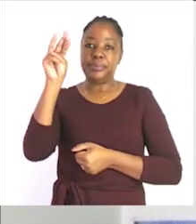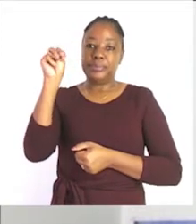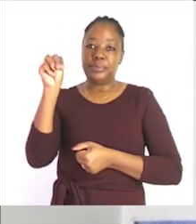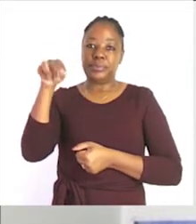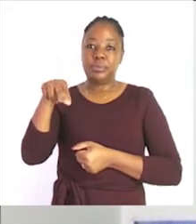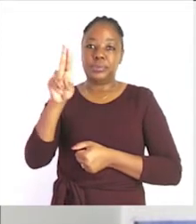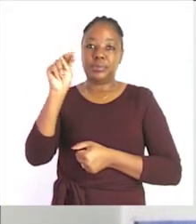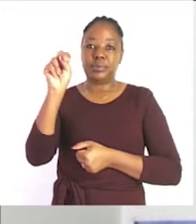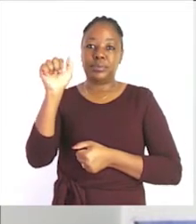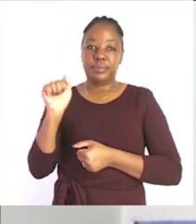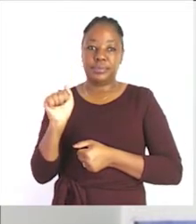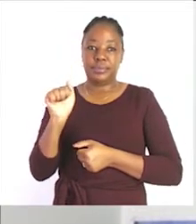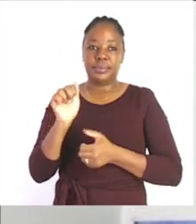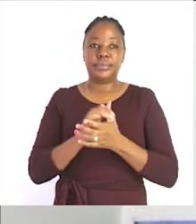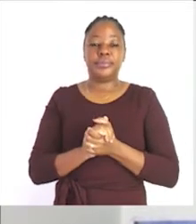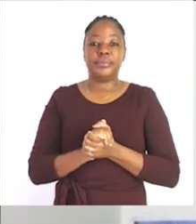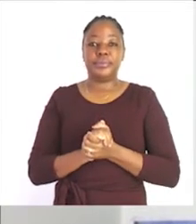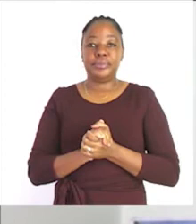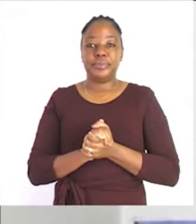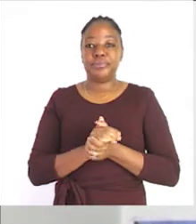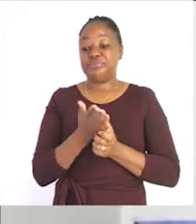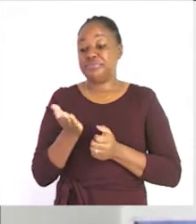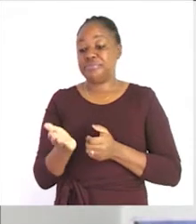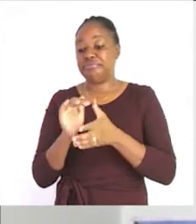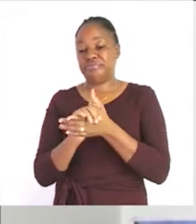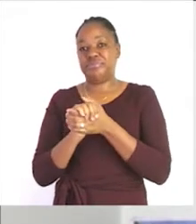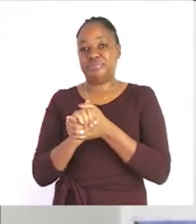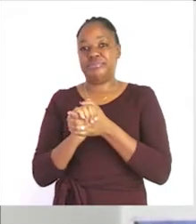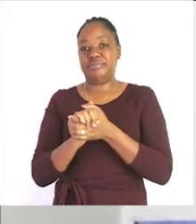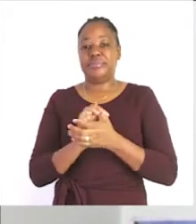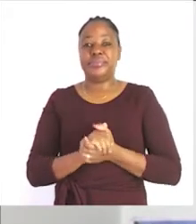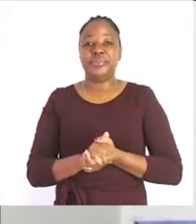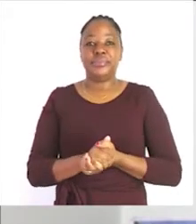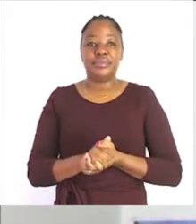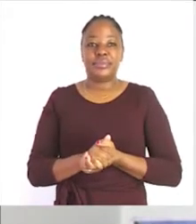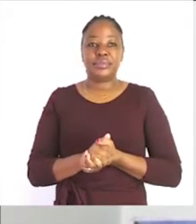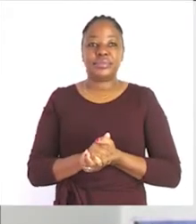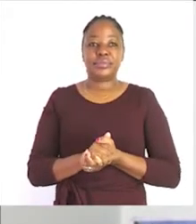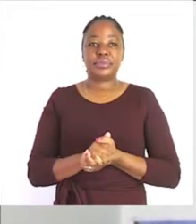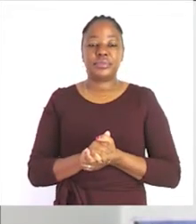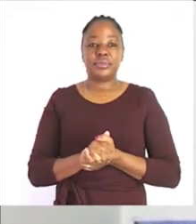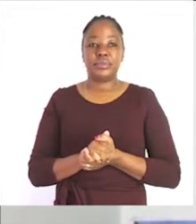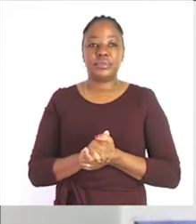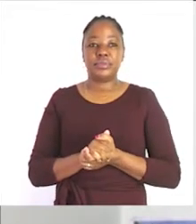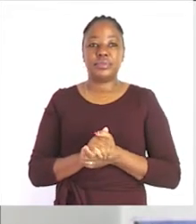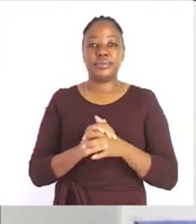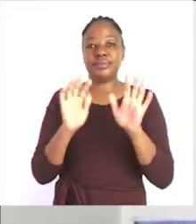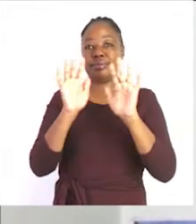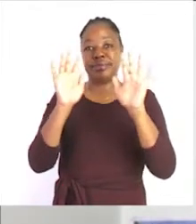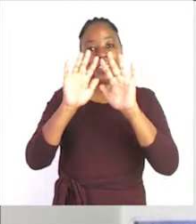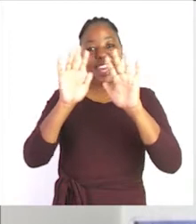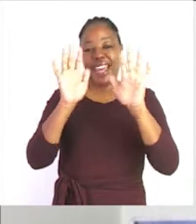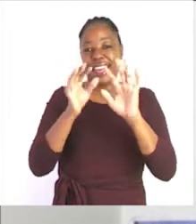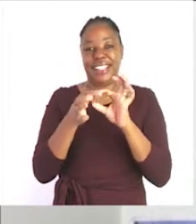teacher mootsan and i have my friend here joining us for today's lesson let's say hi to everyone